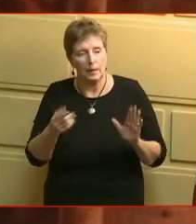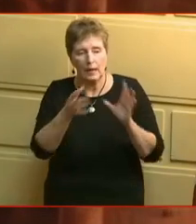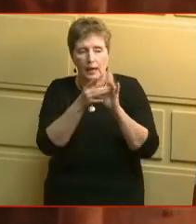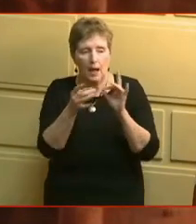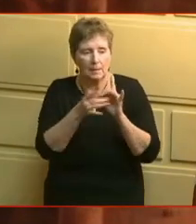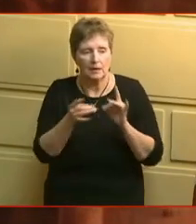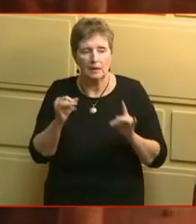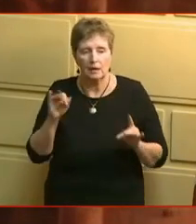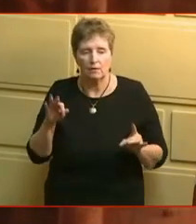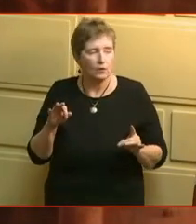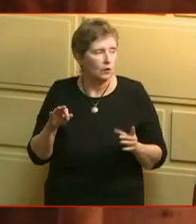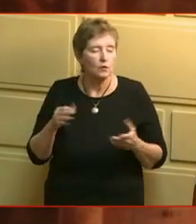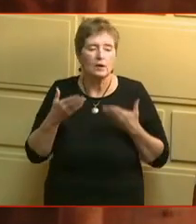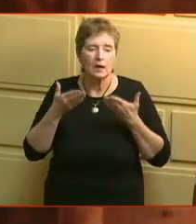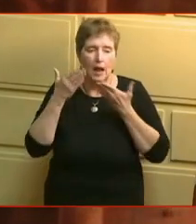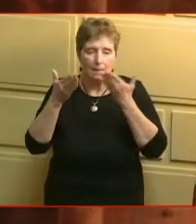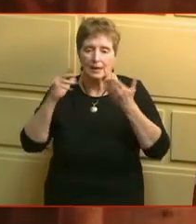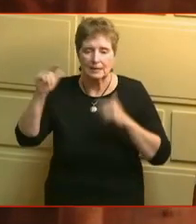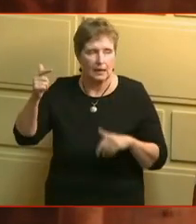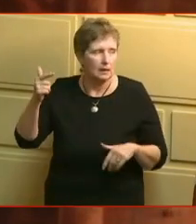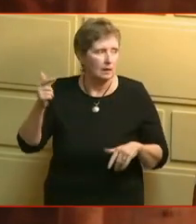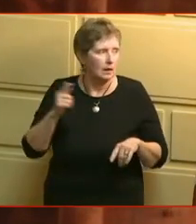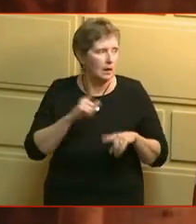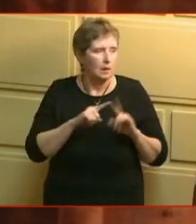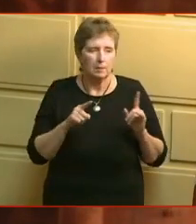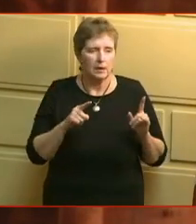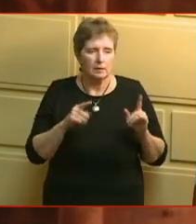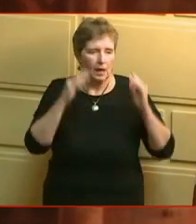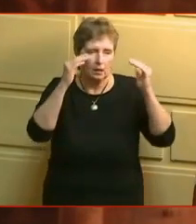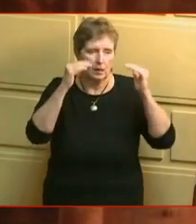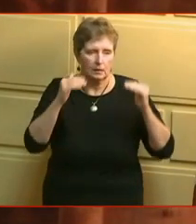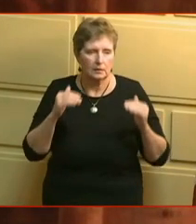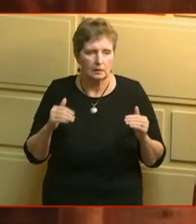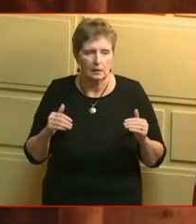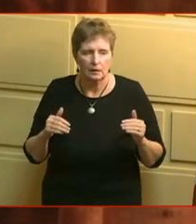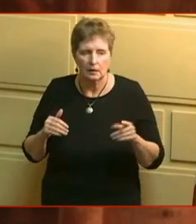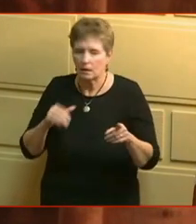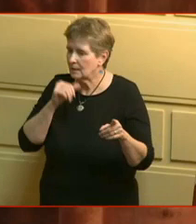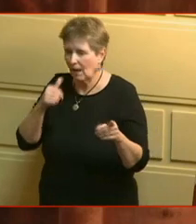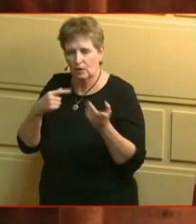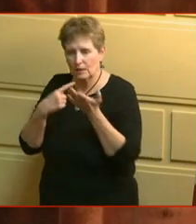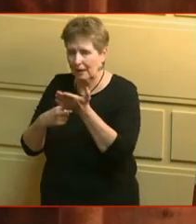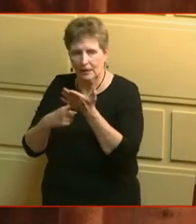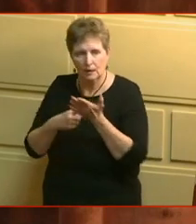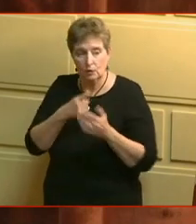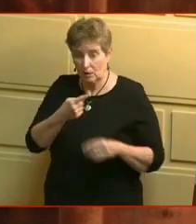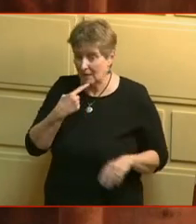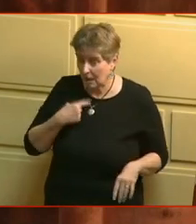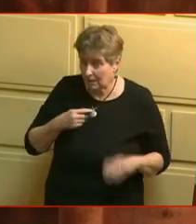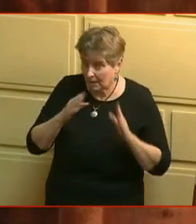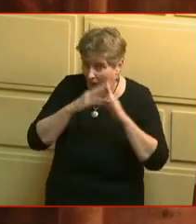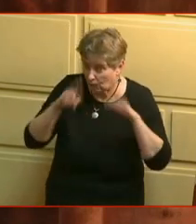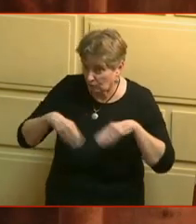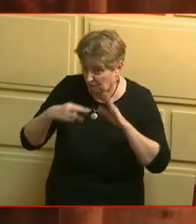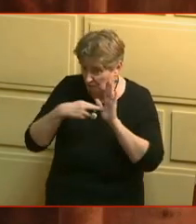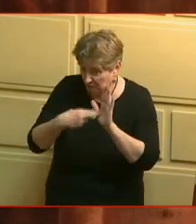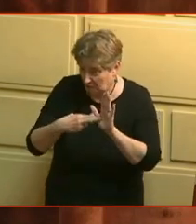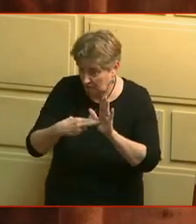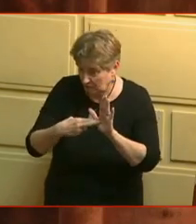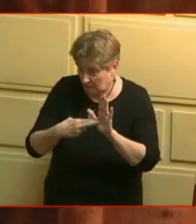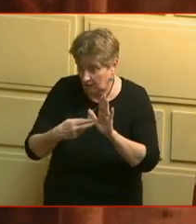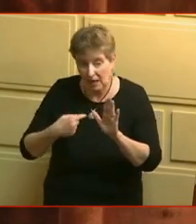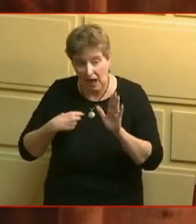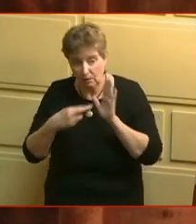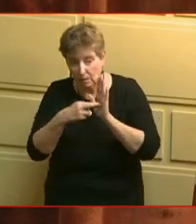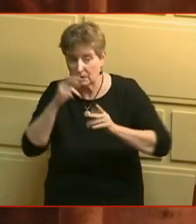comment if you're nominating a second, but there's no debate on it. It's not being a House of Representatives, black